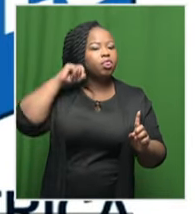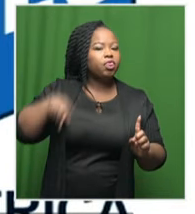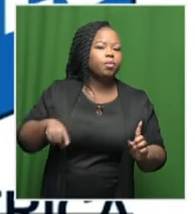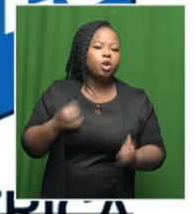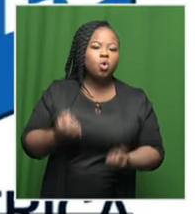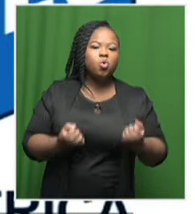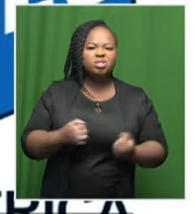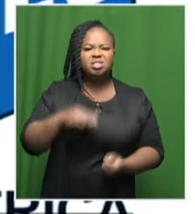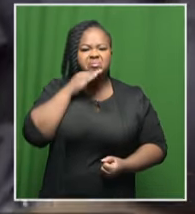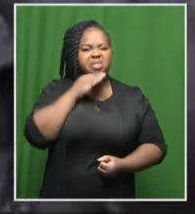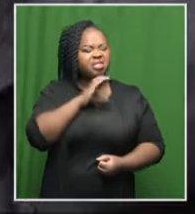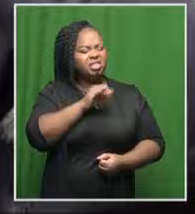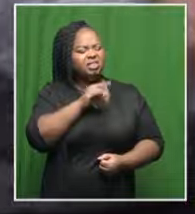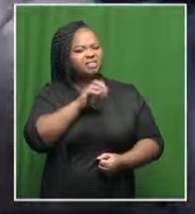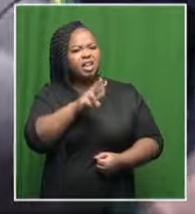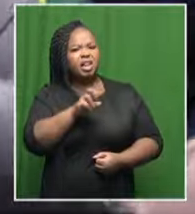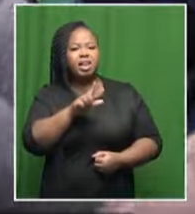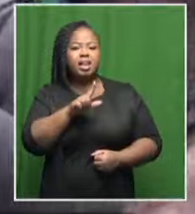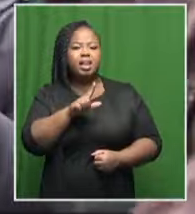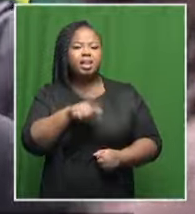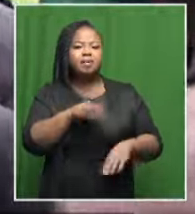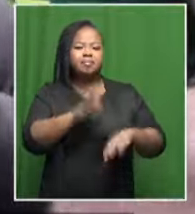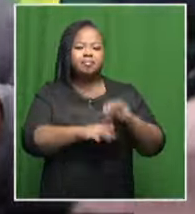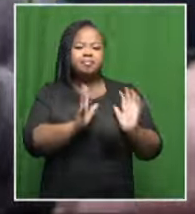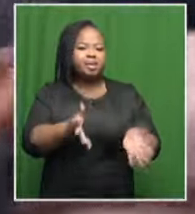which equates to a civil offence.